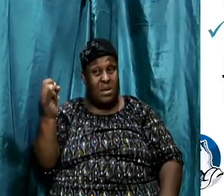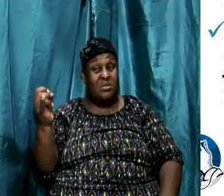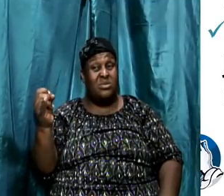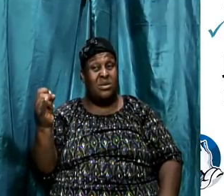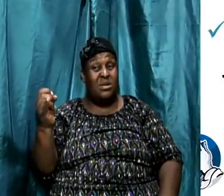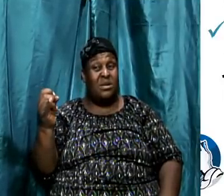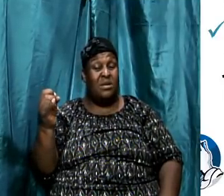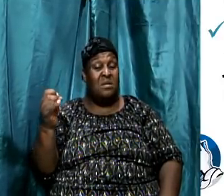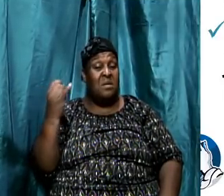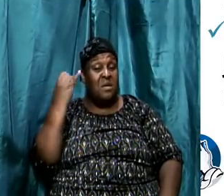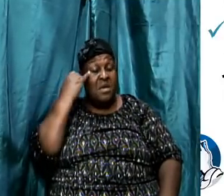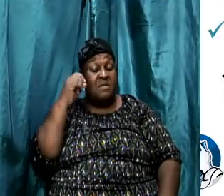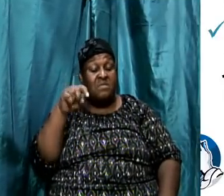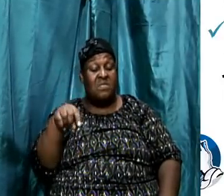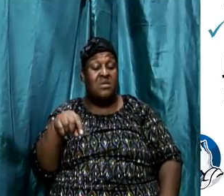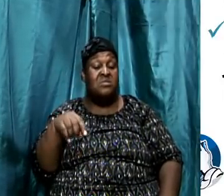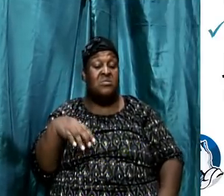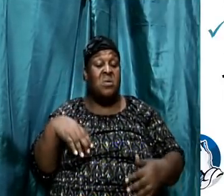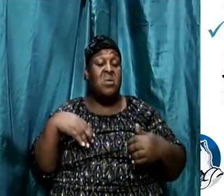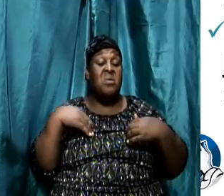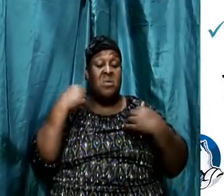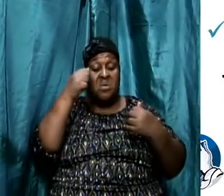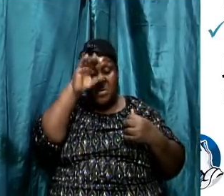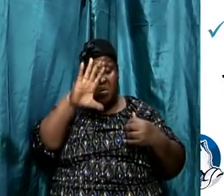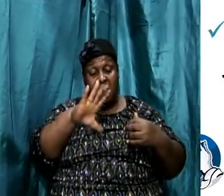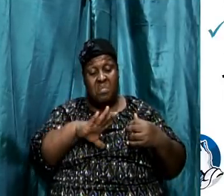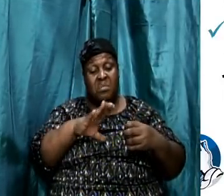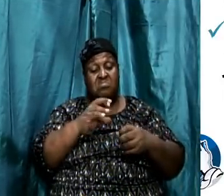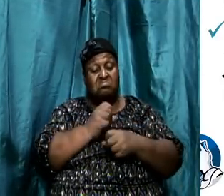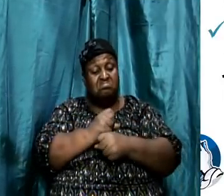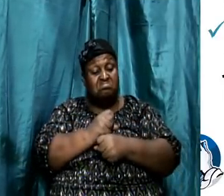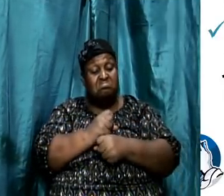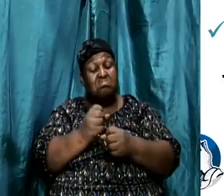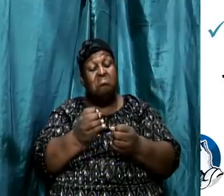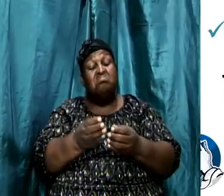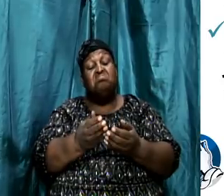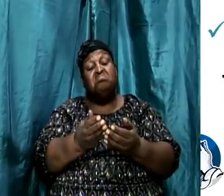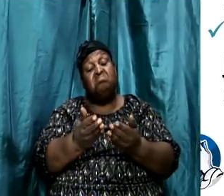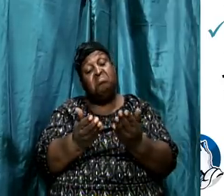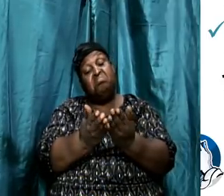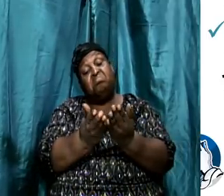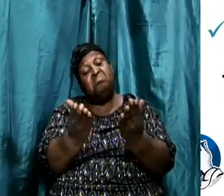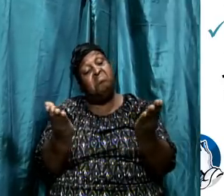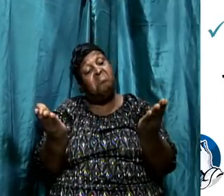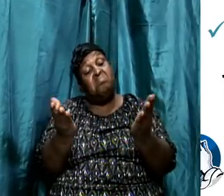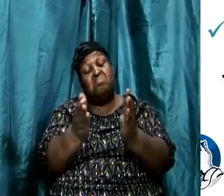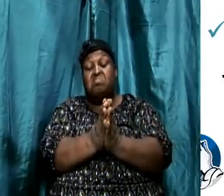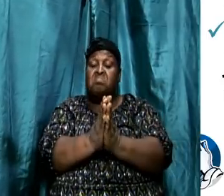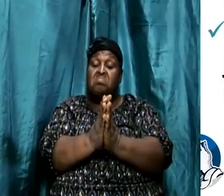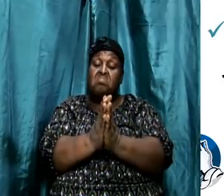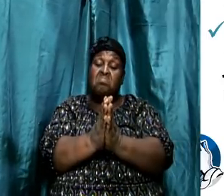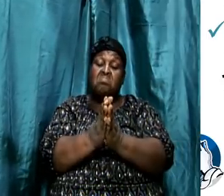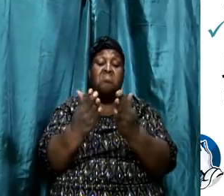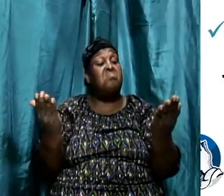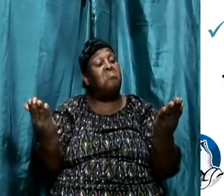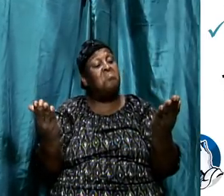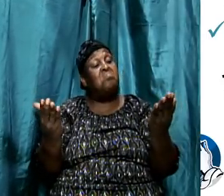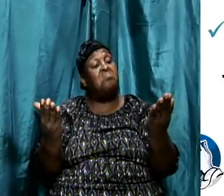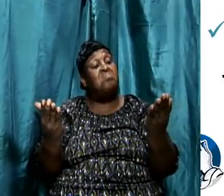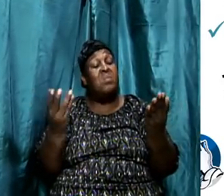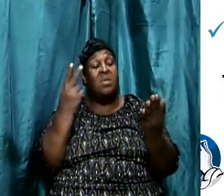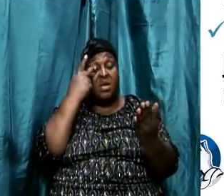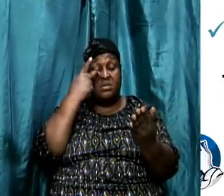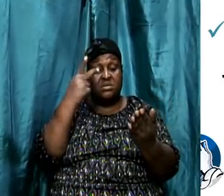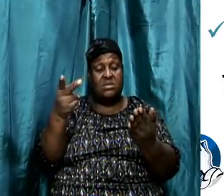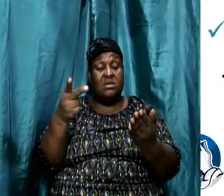if this young man took that particular thing by just opening the bible and locking it and closing the bible and lock it and buck up these two